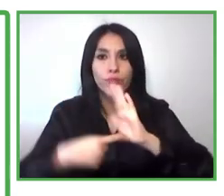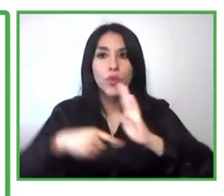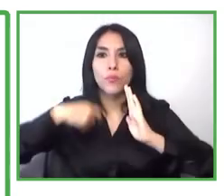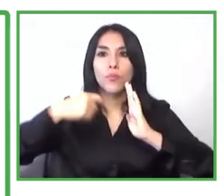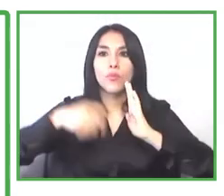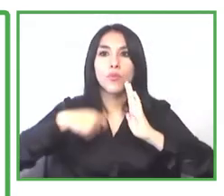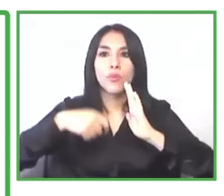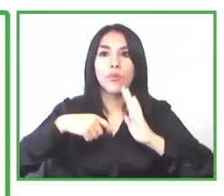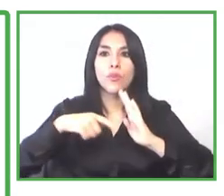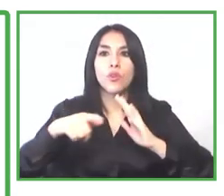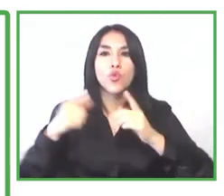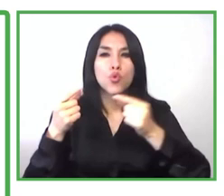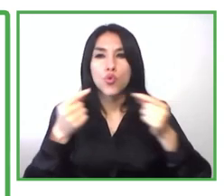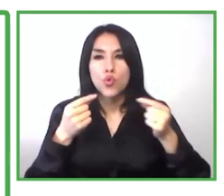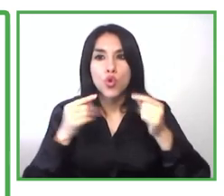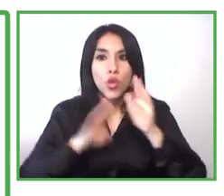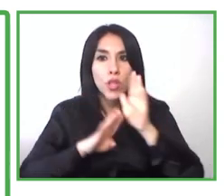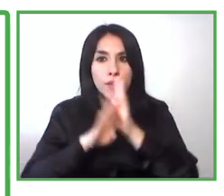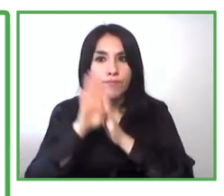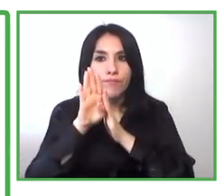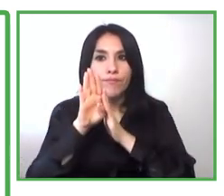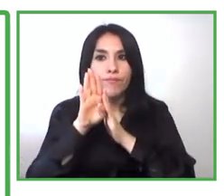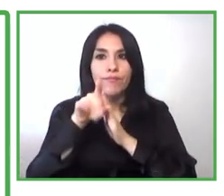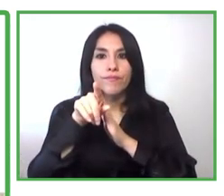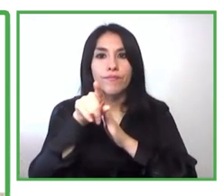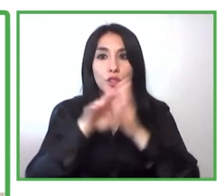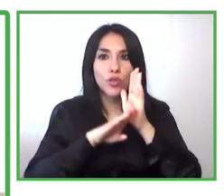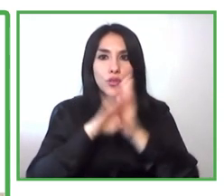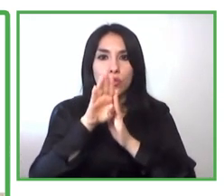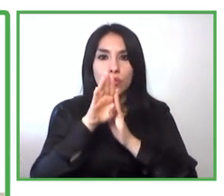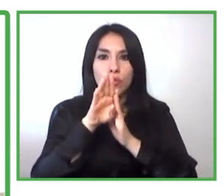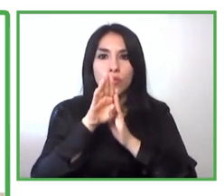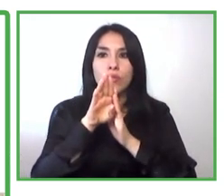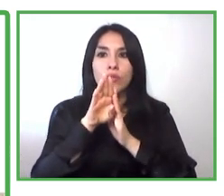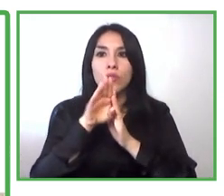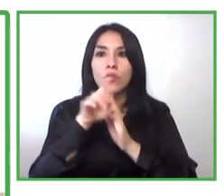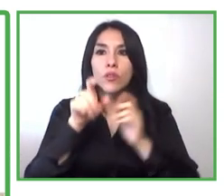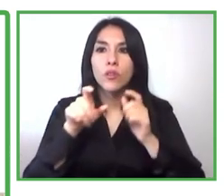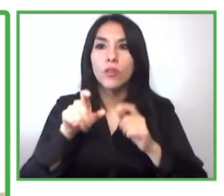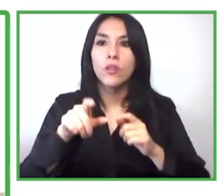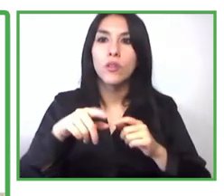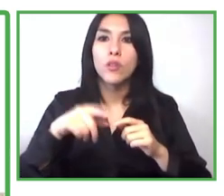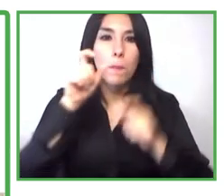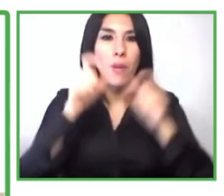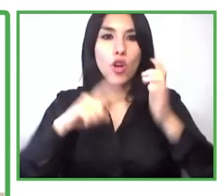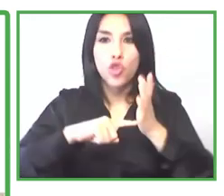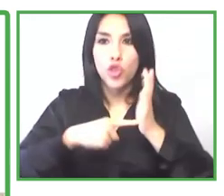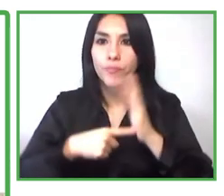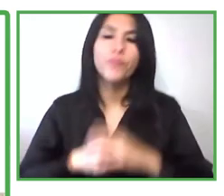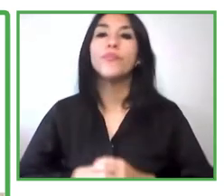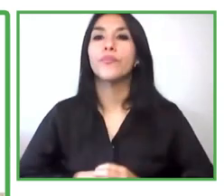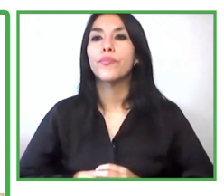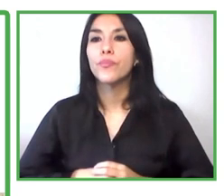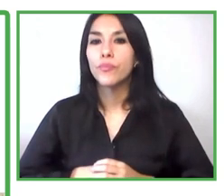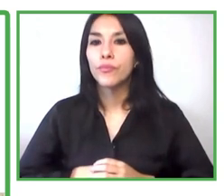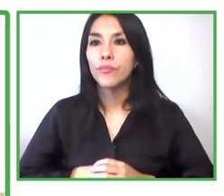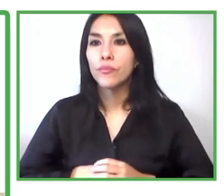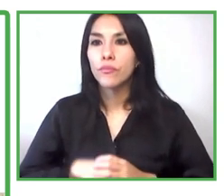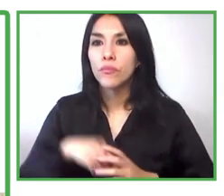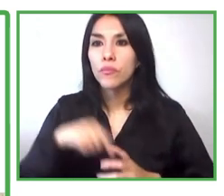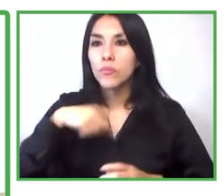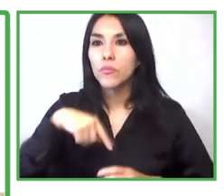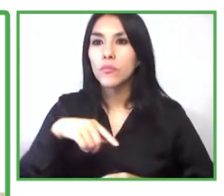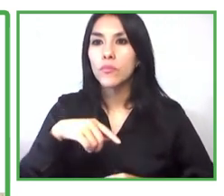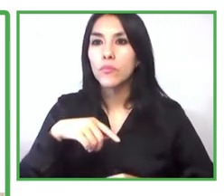um a program that helps people with disability we have a